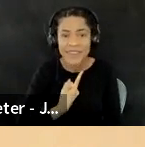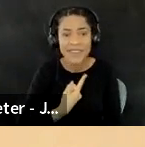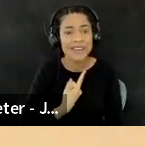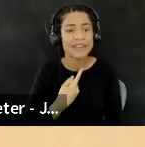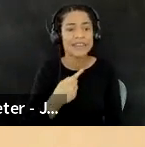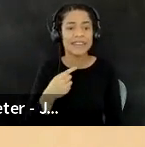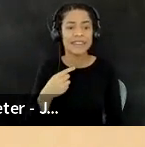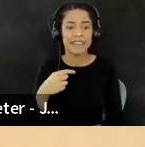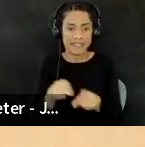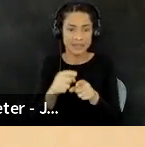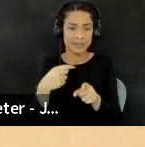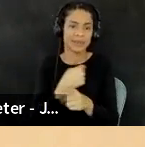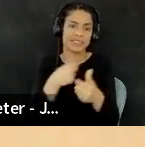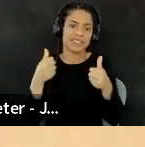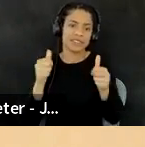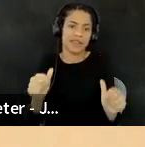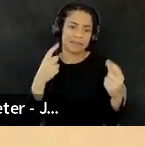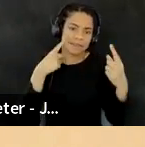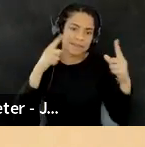towards these goals.